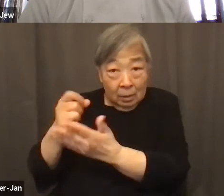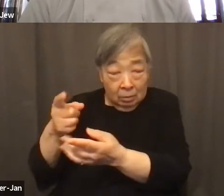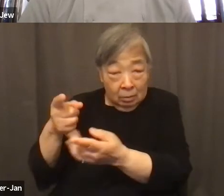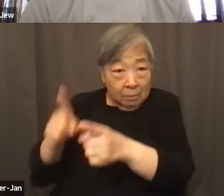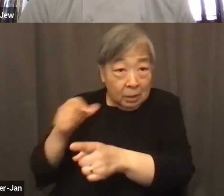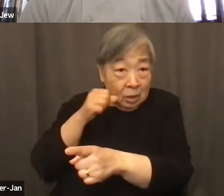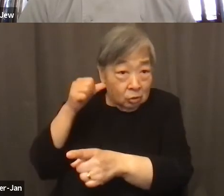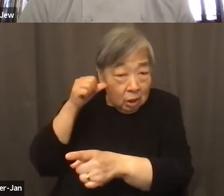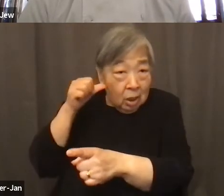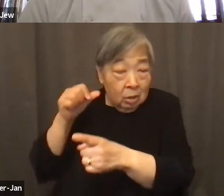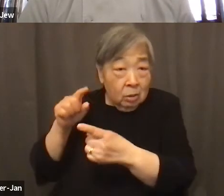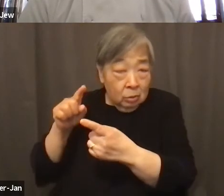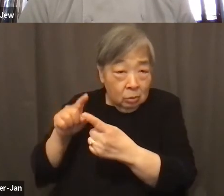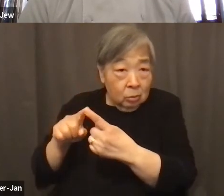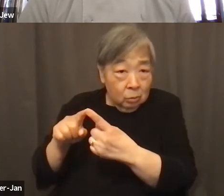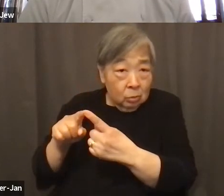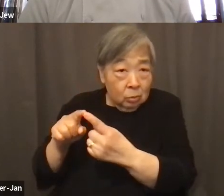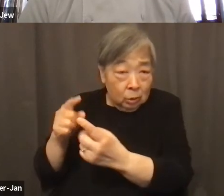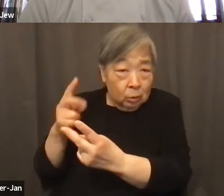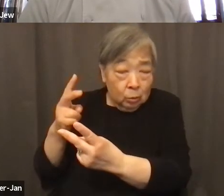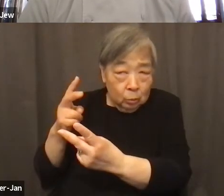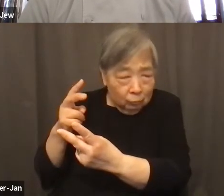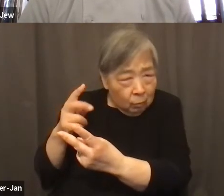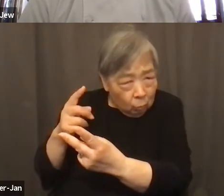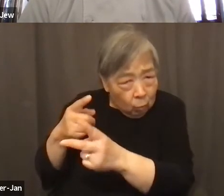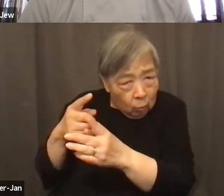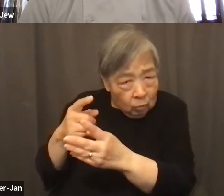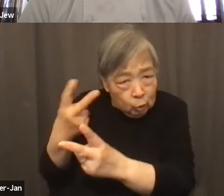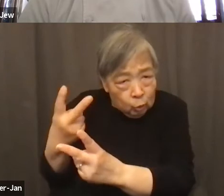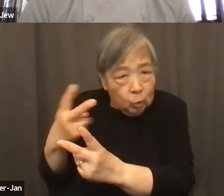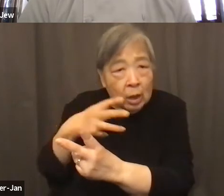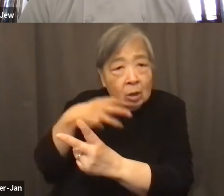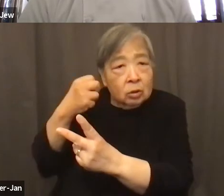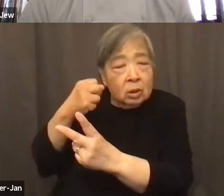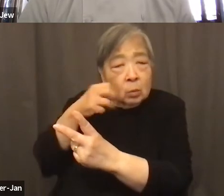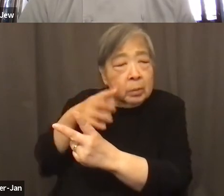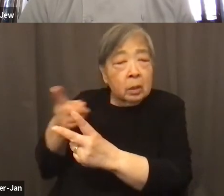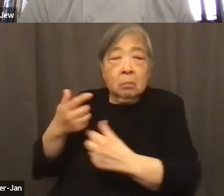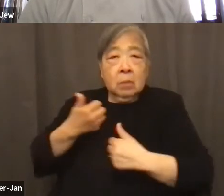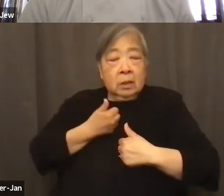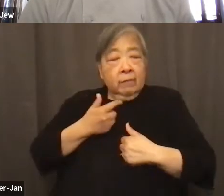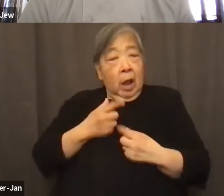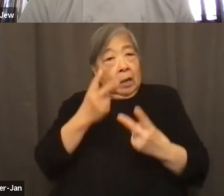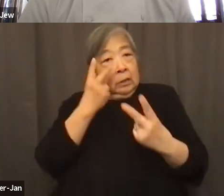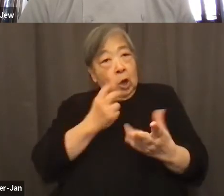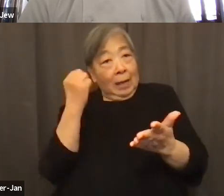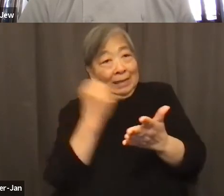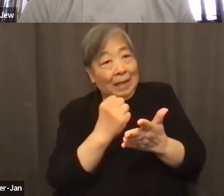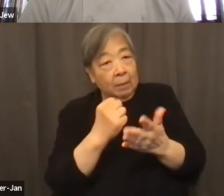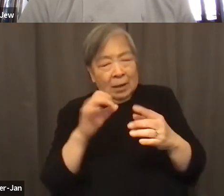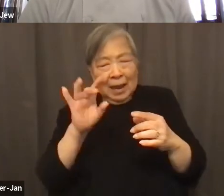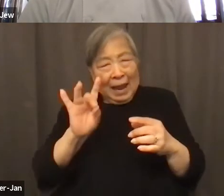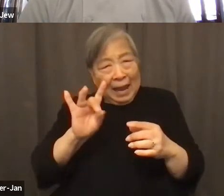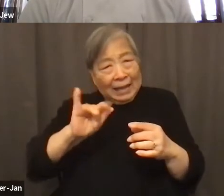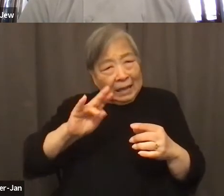to you. Am I to understand correctly? I personal witness a stabbing with an eight inch butcher knife